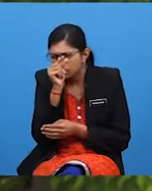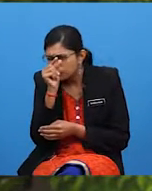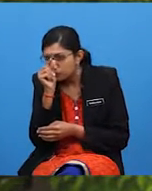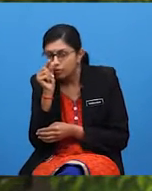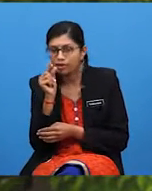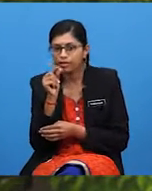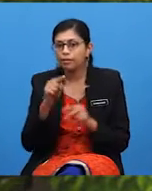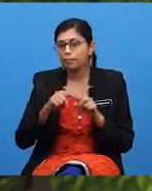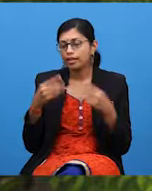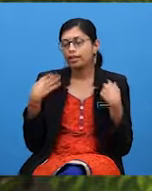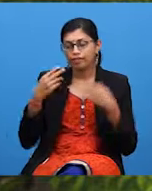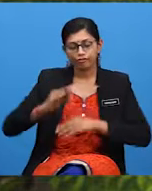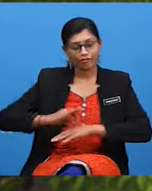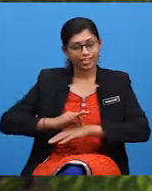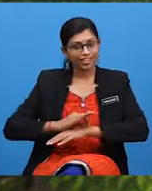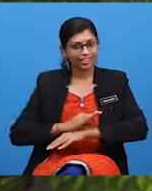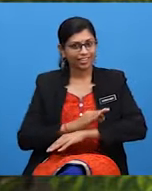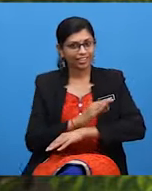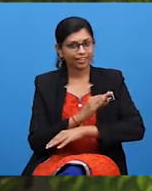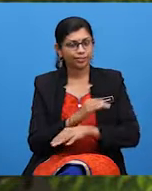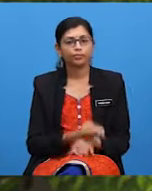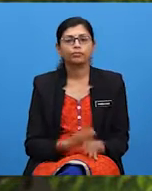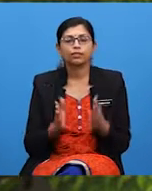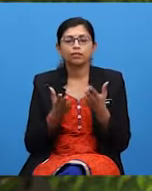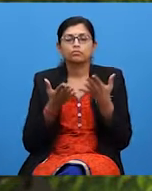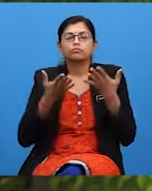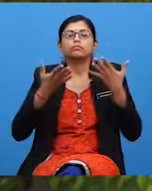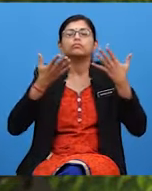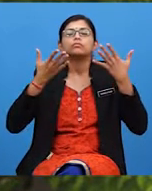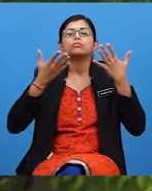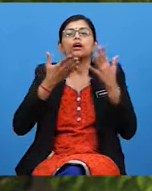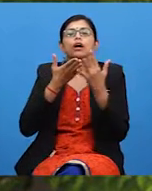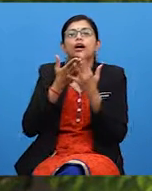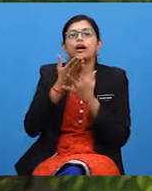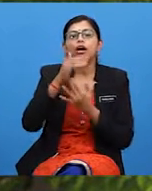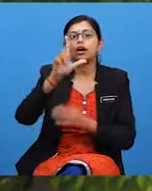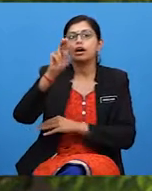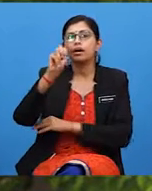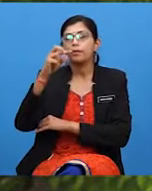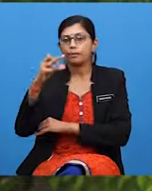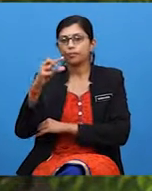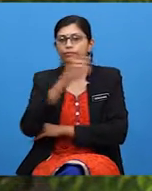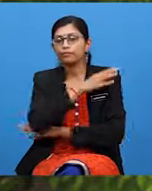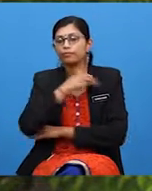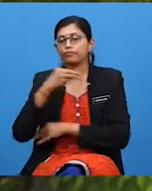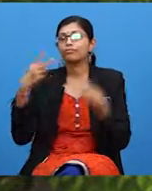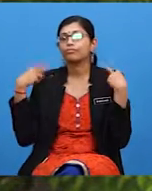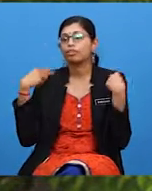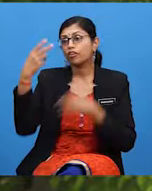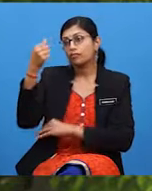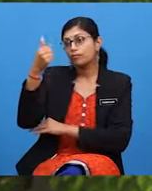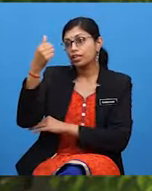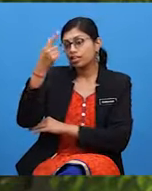their body. They breathe air through lungs and they provide milk for their young.